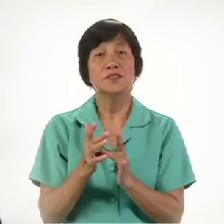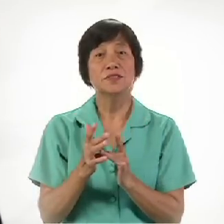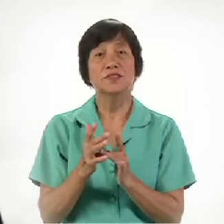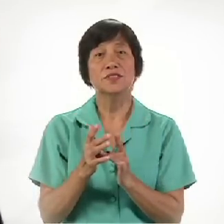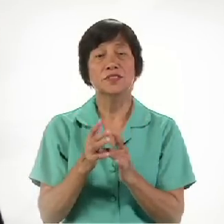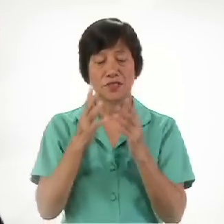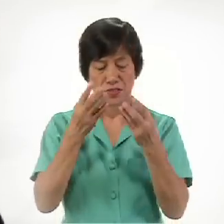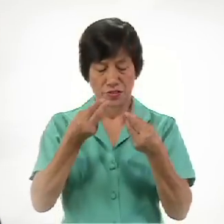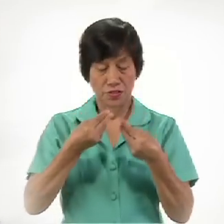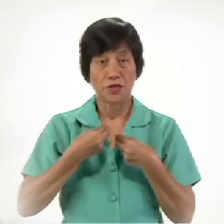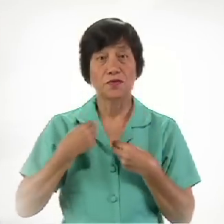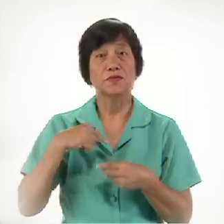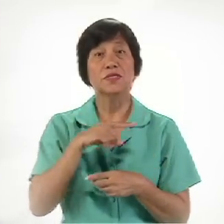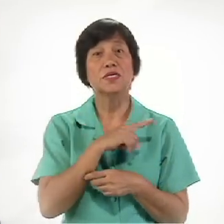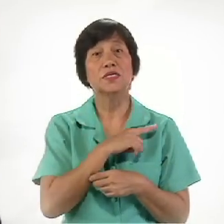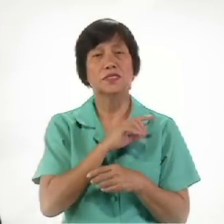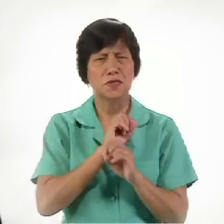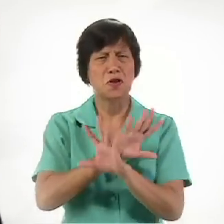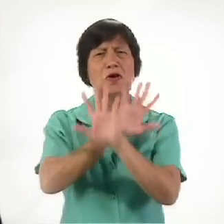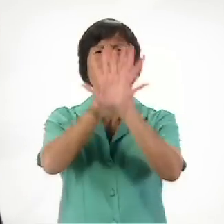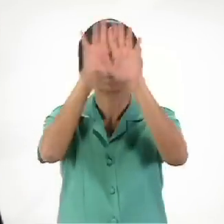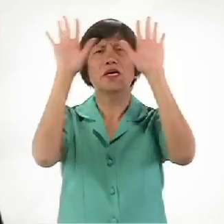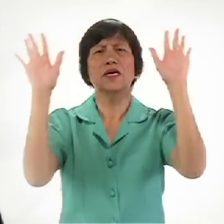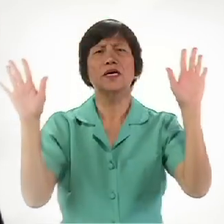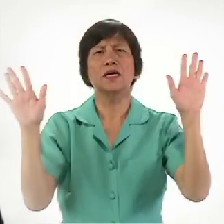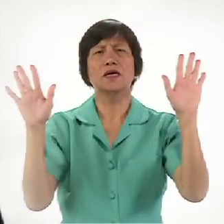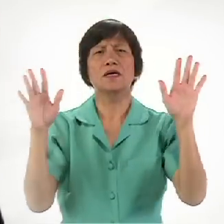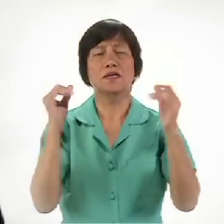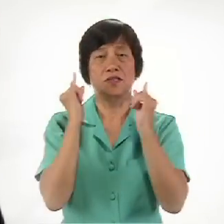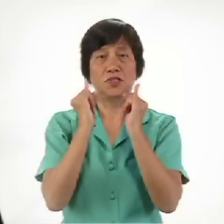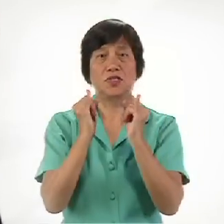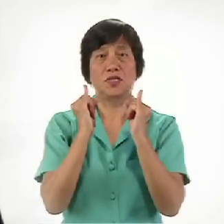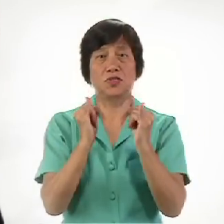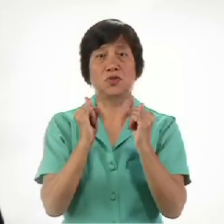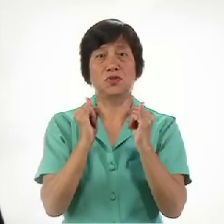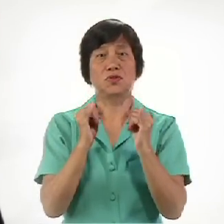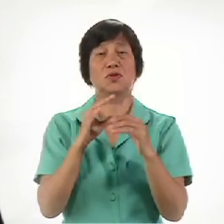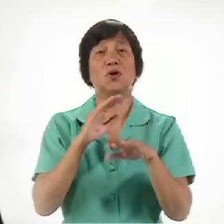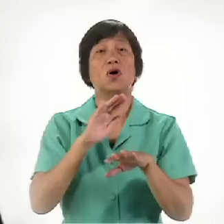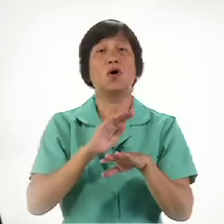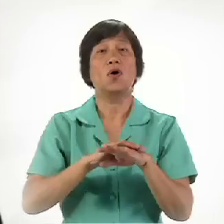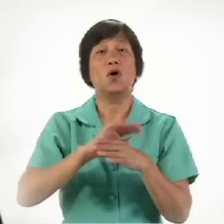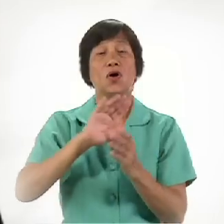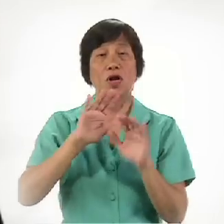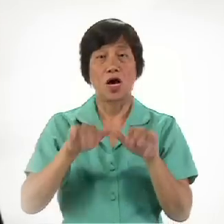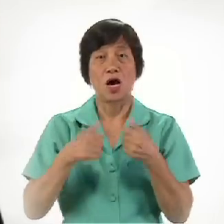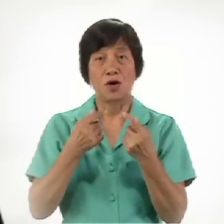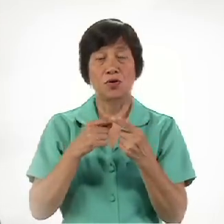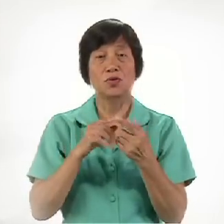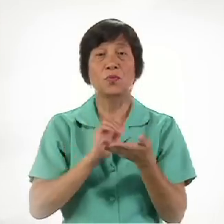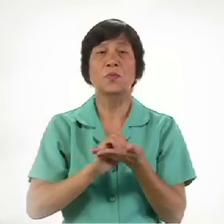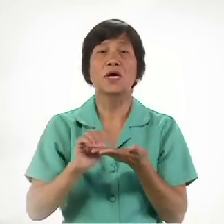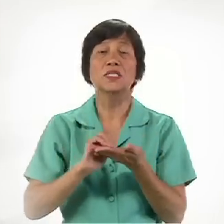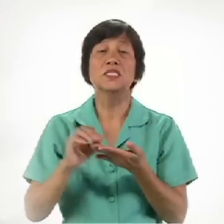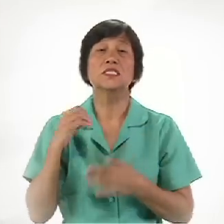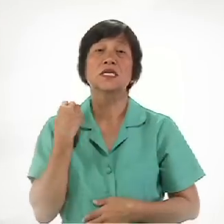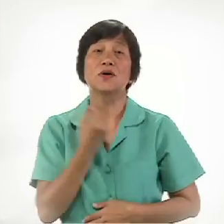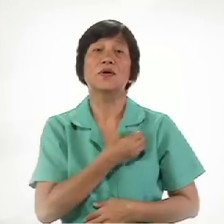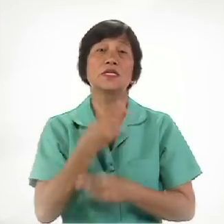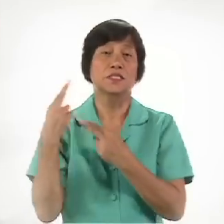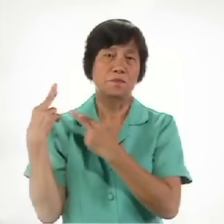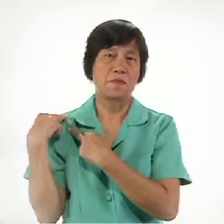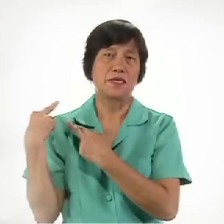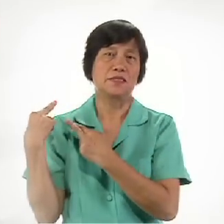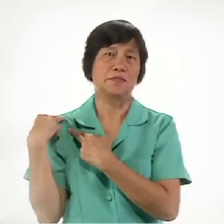Gives us Very clear Instructions On how To exercise Our responsibility